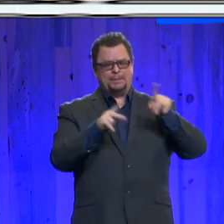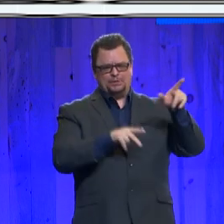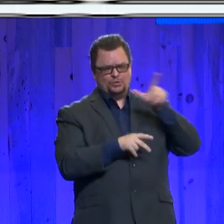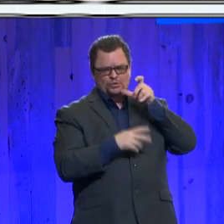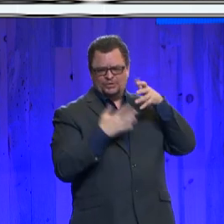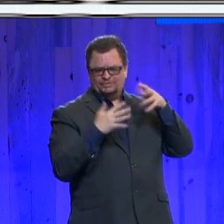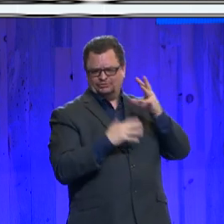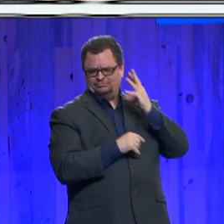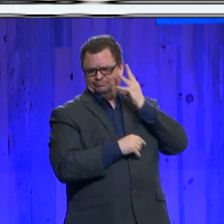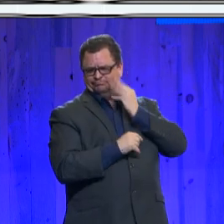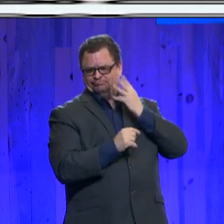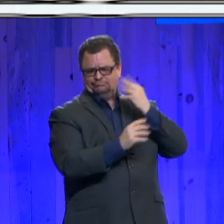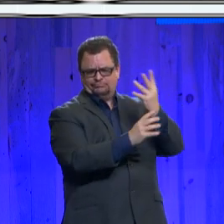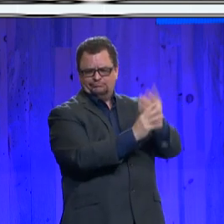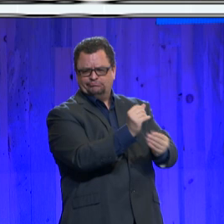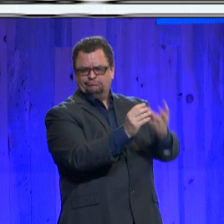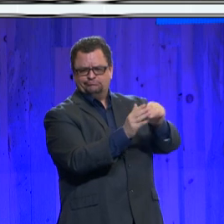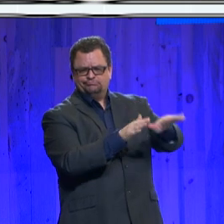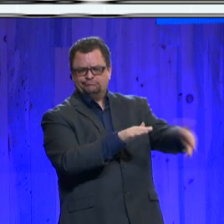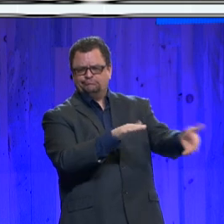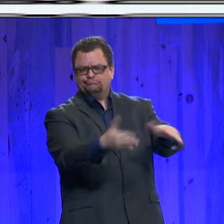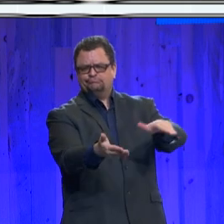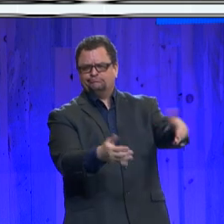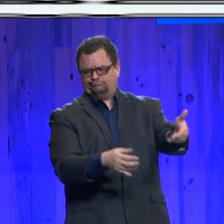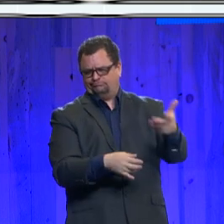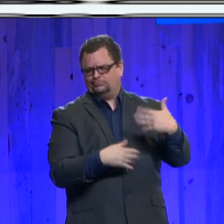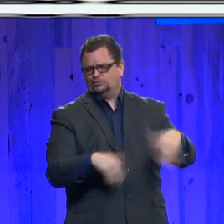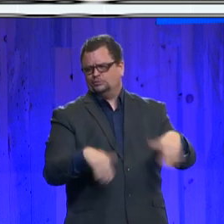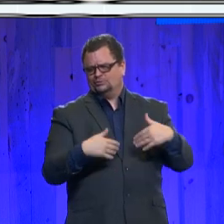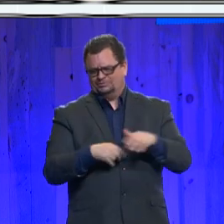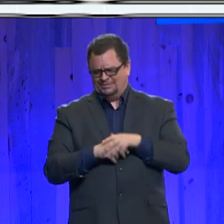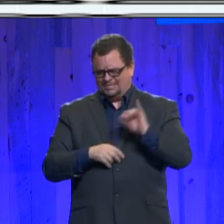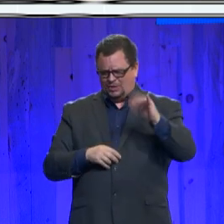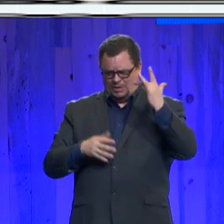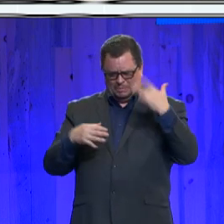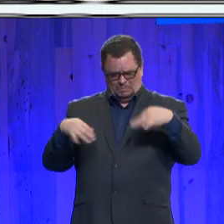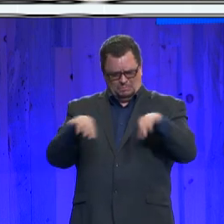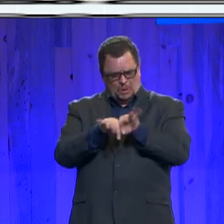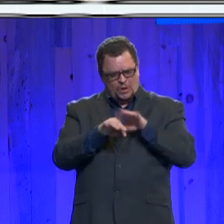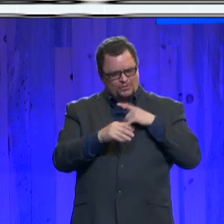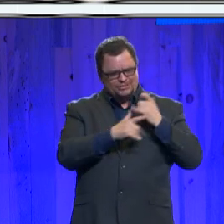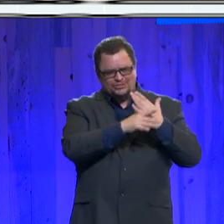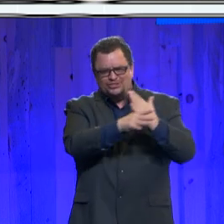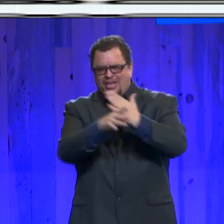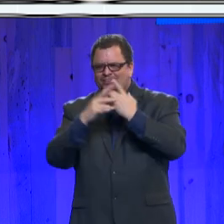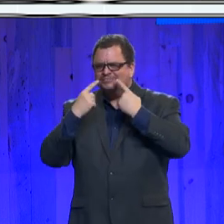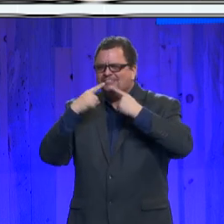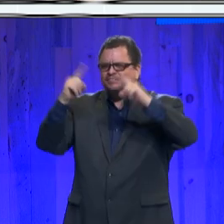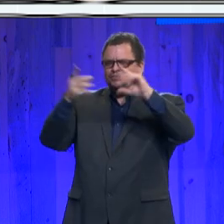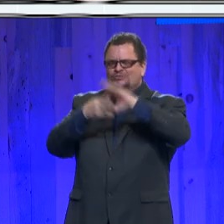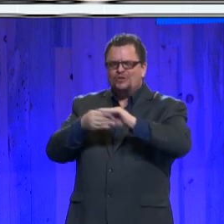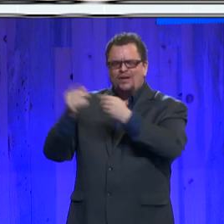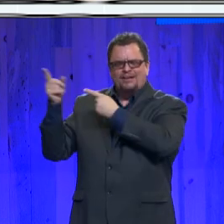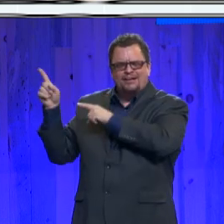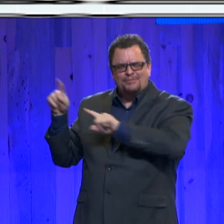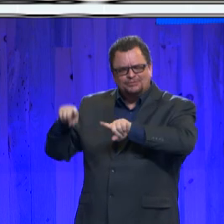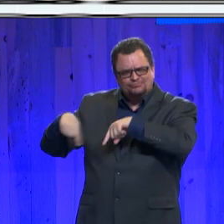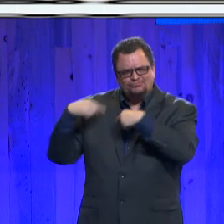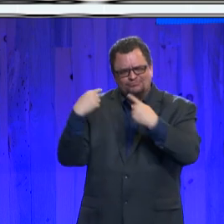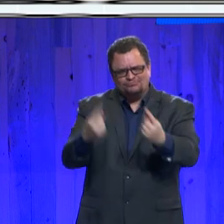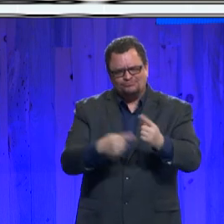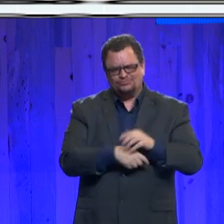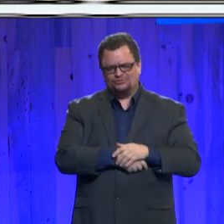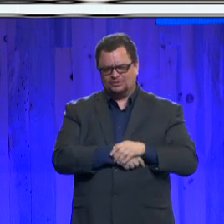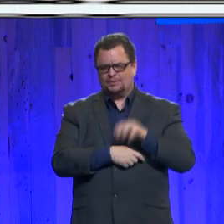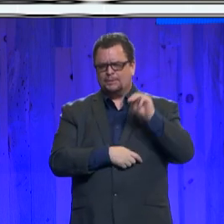That's why it's important that we share the success stories of our partnerships with Mount Carmel, the District Attorney's Office, and